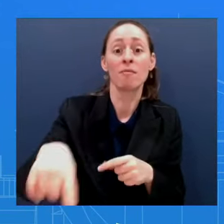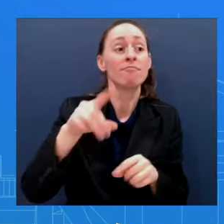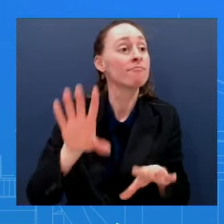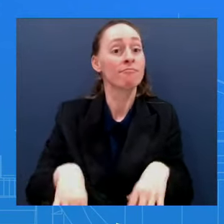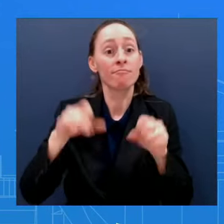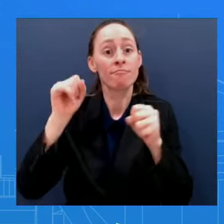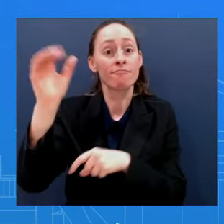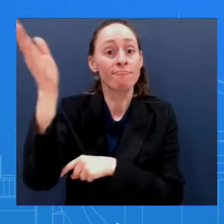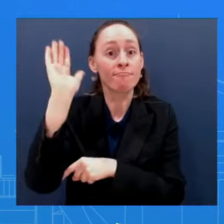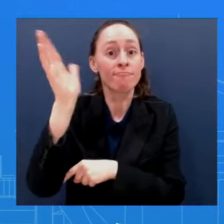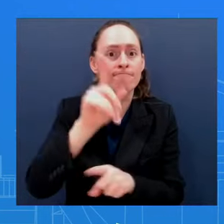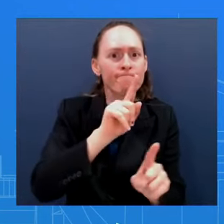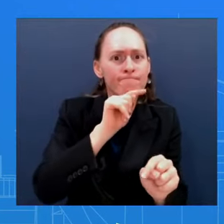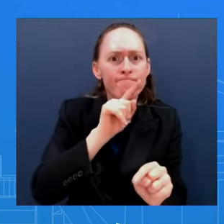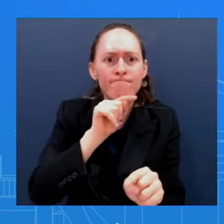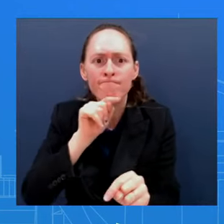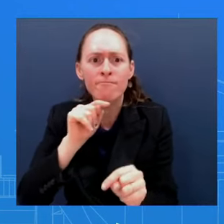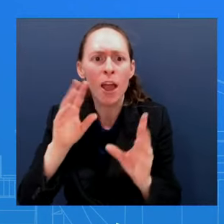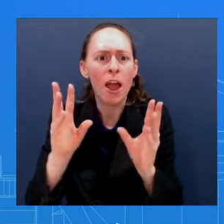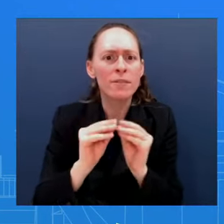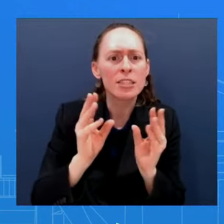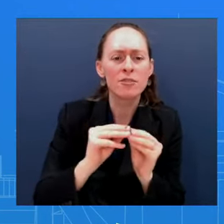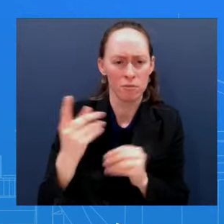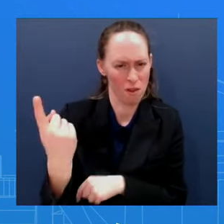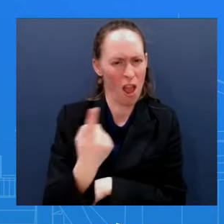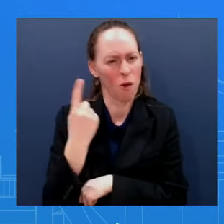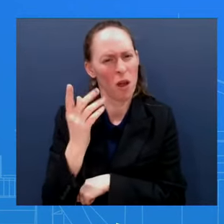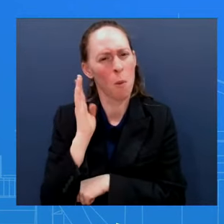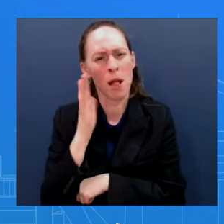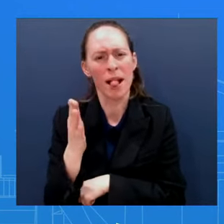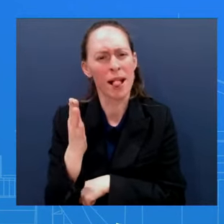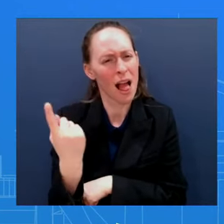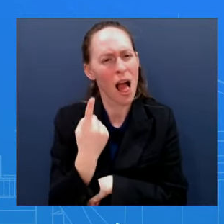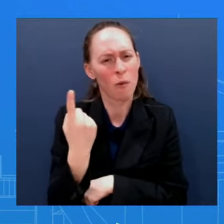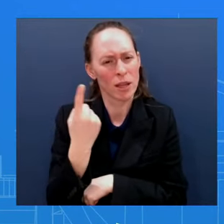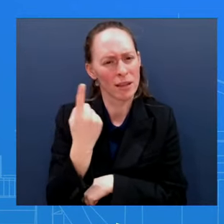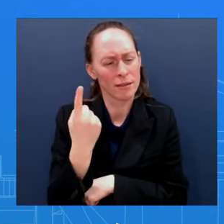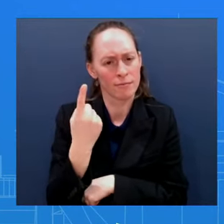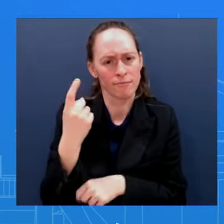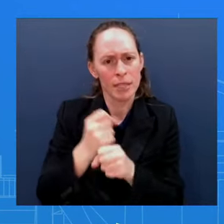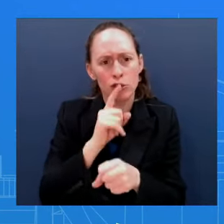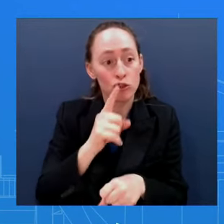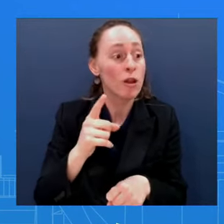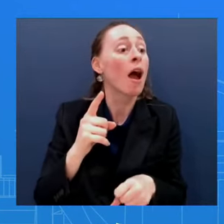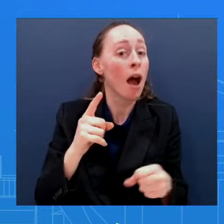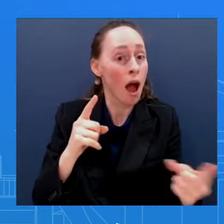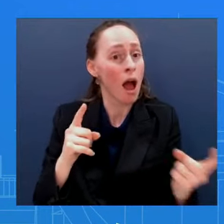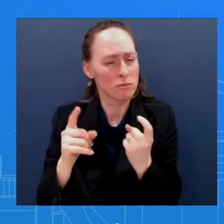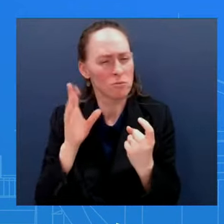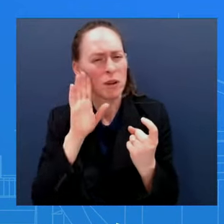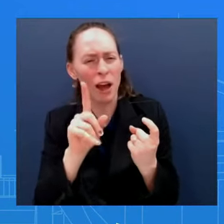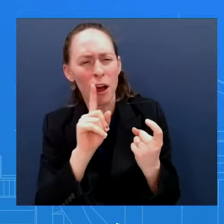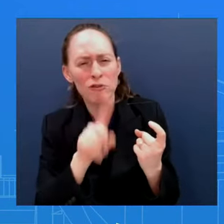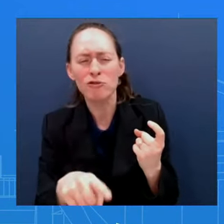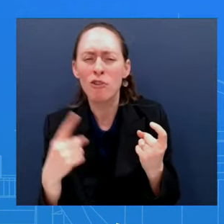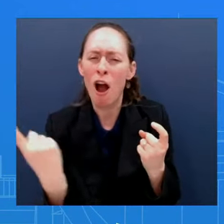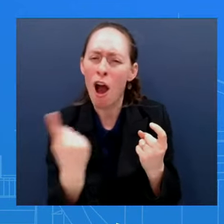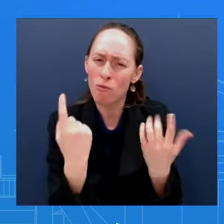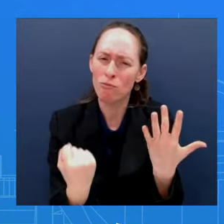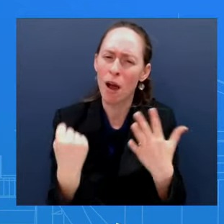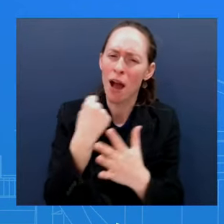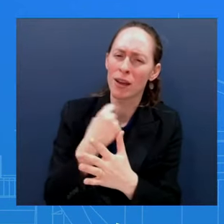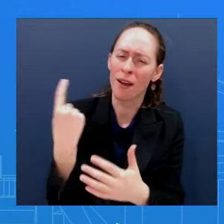do so But it doesn't mean that this President does not engage with the press corps Or with the White House press corps Or